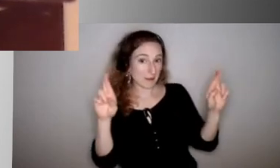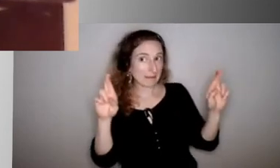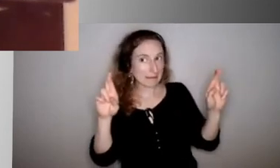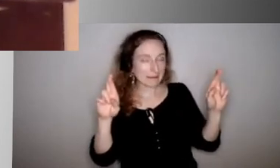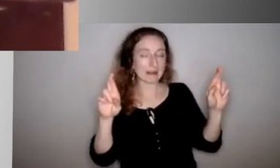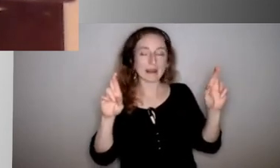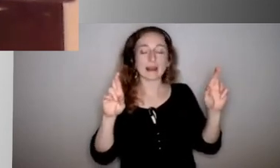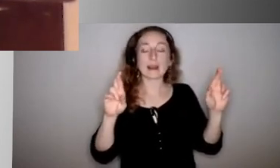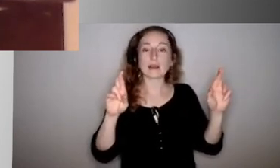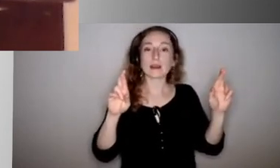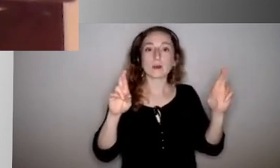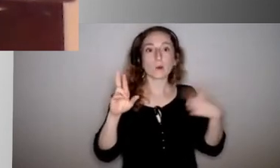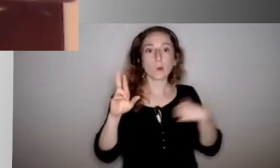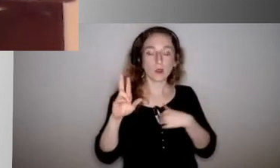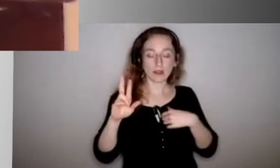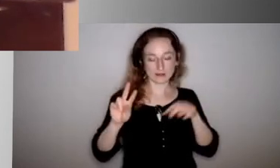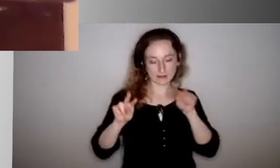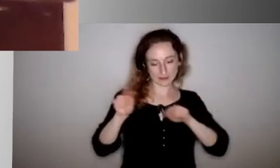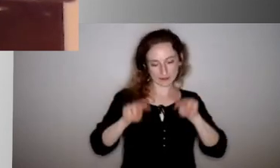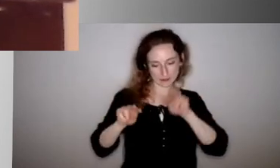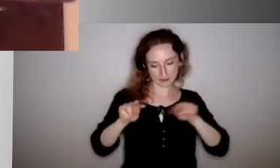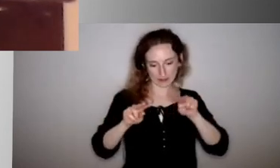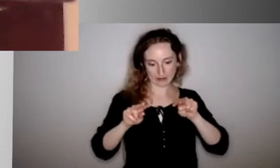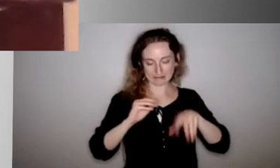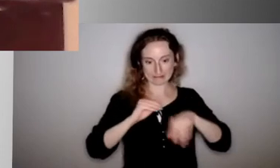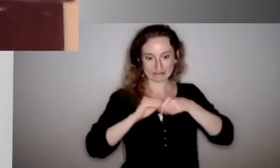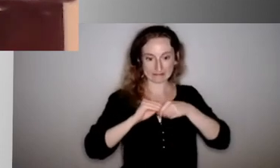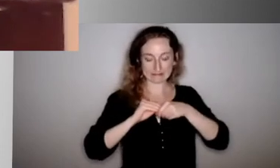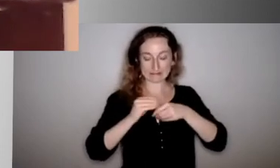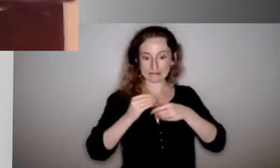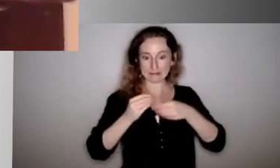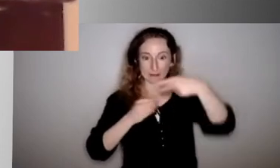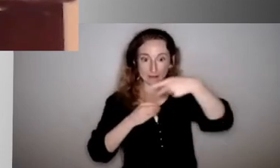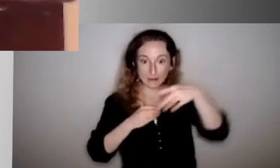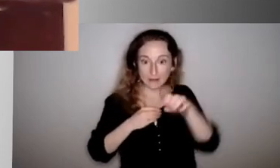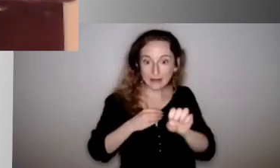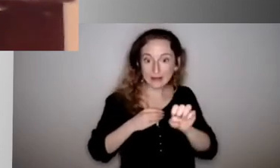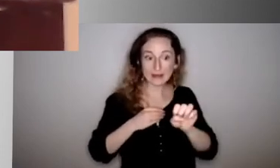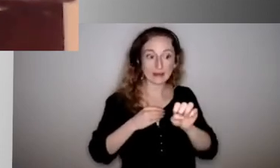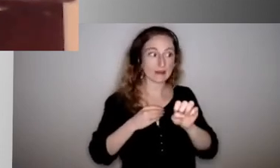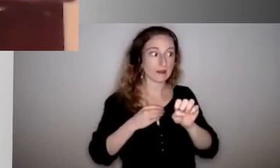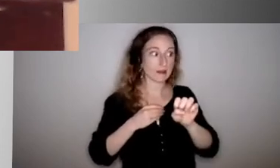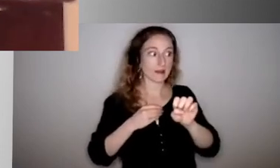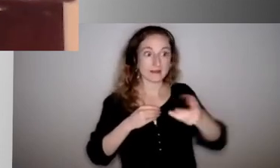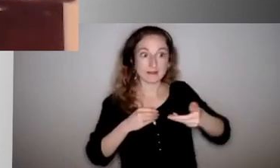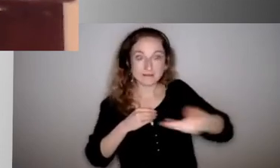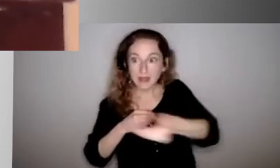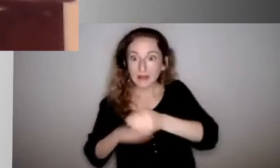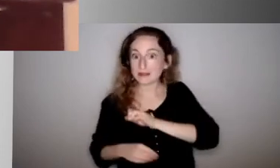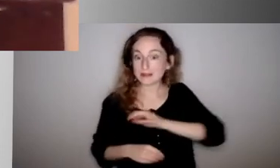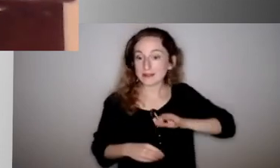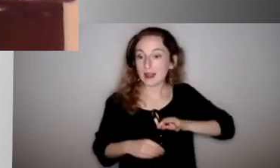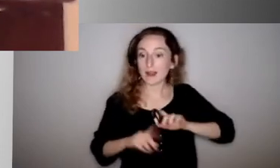our additional purchases for PPE technology, additional staffing that we've put into place. We've done so because we know we need to be responsive